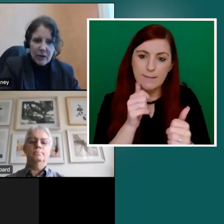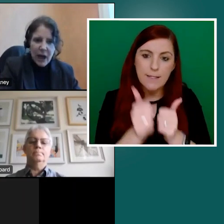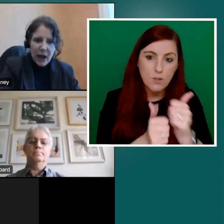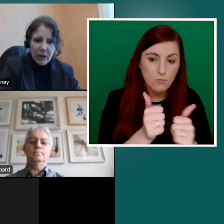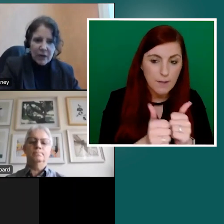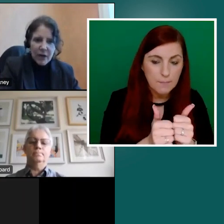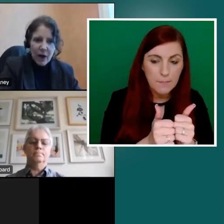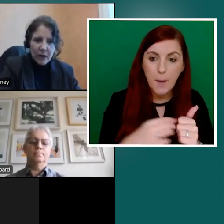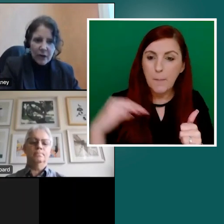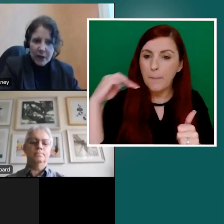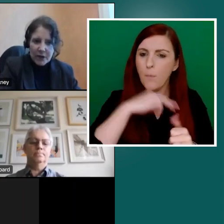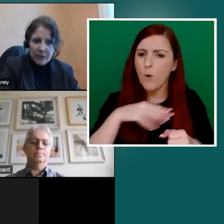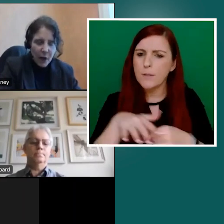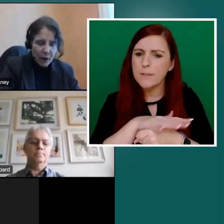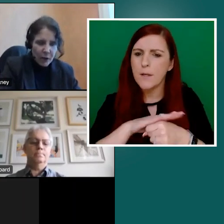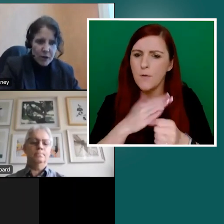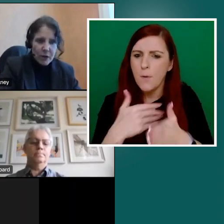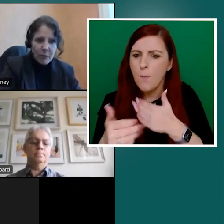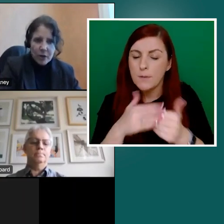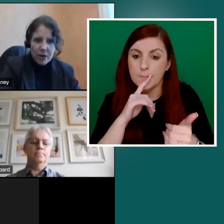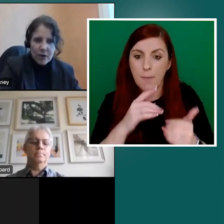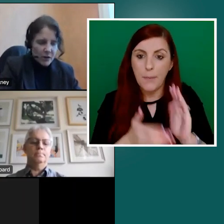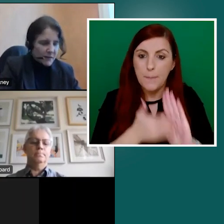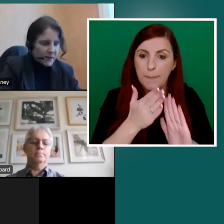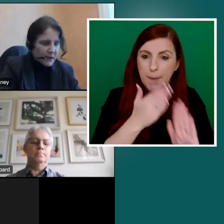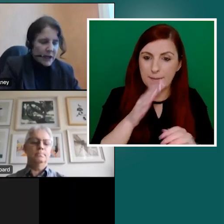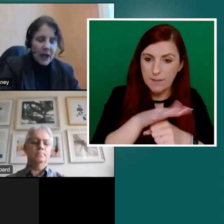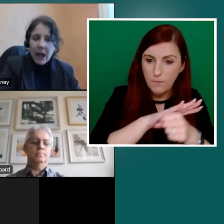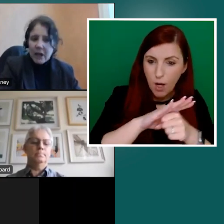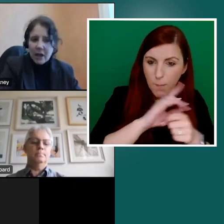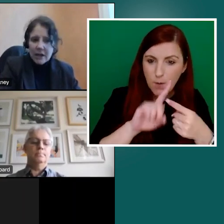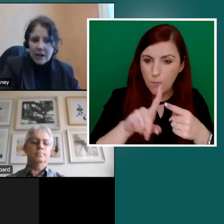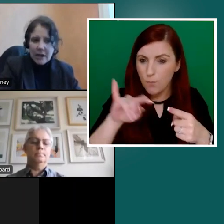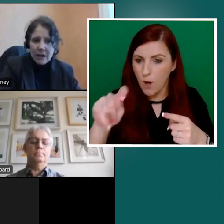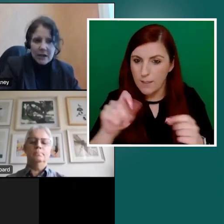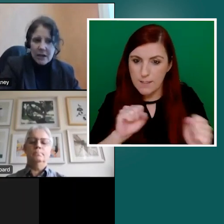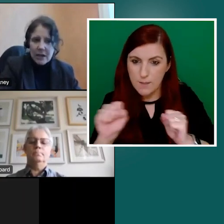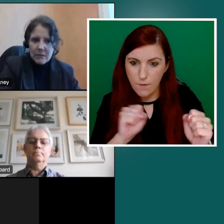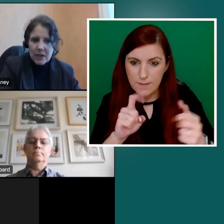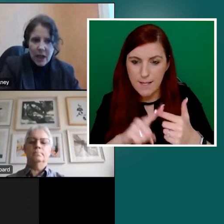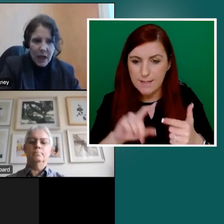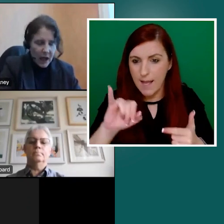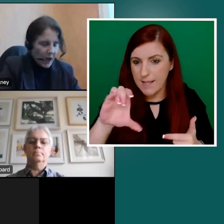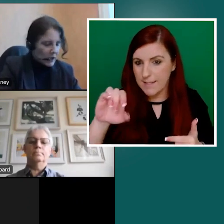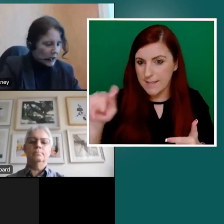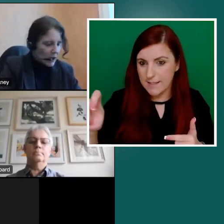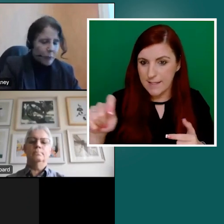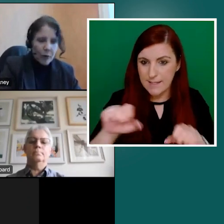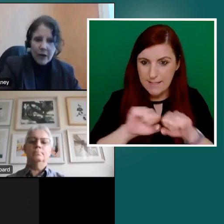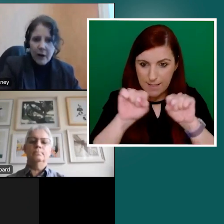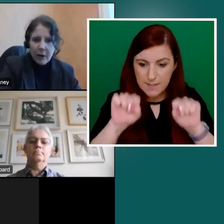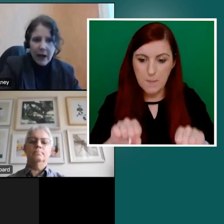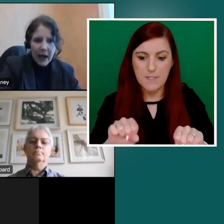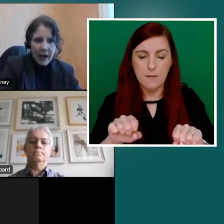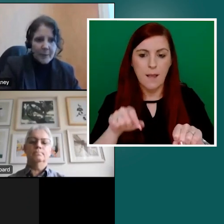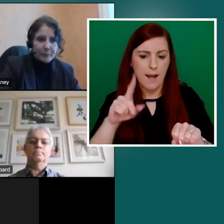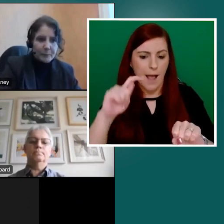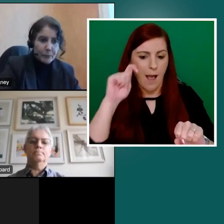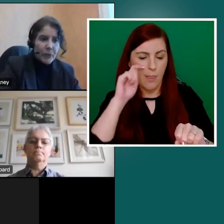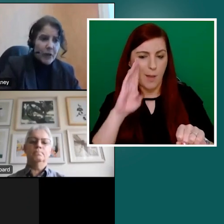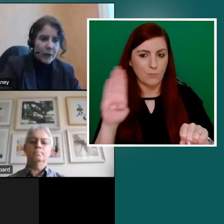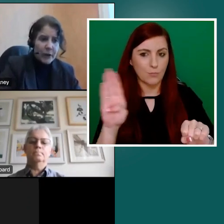key areas are the built environment, products and services and ICT systems. And I think Brian very,